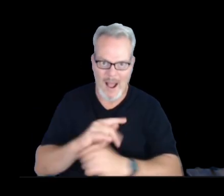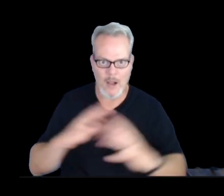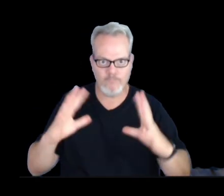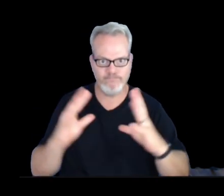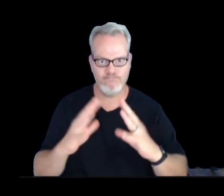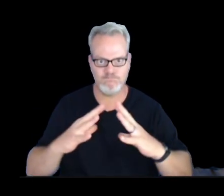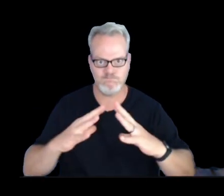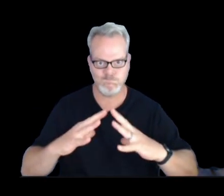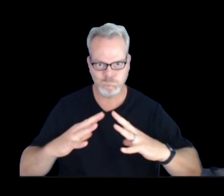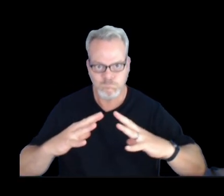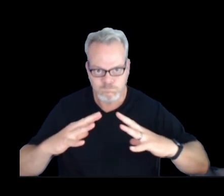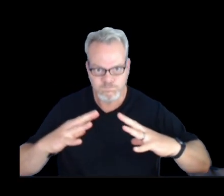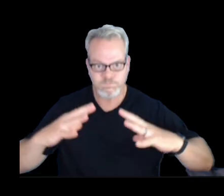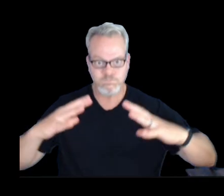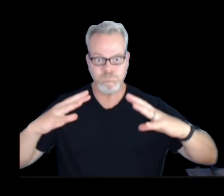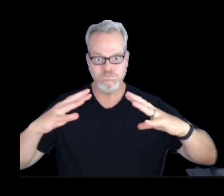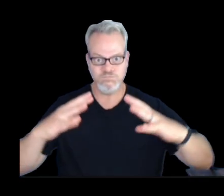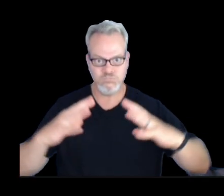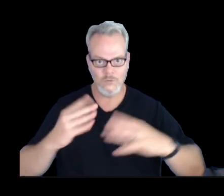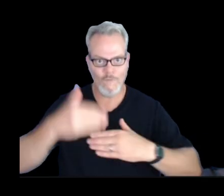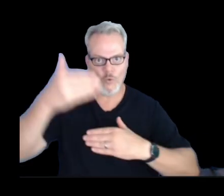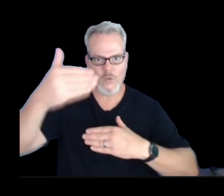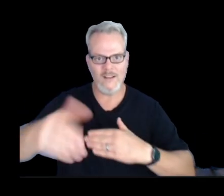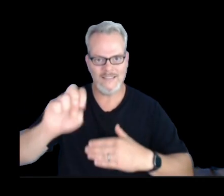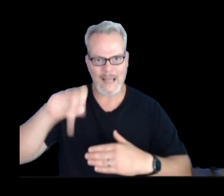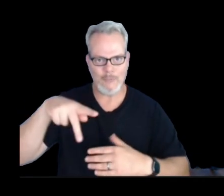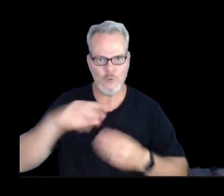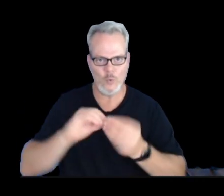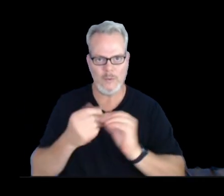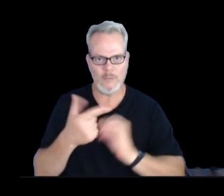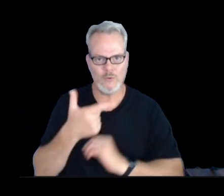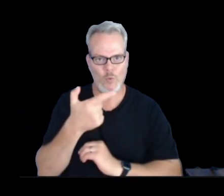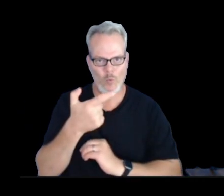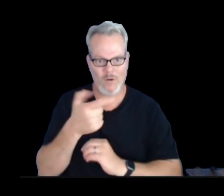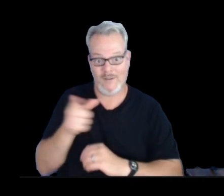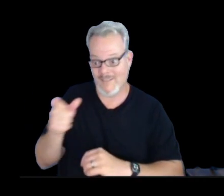next episode, presumably episode 21, which the USGS